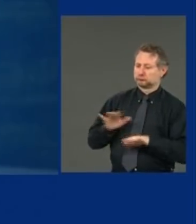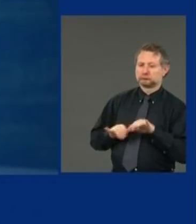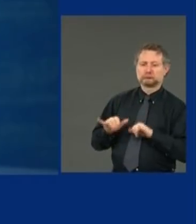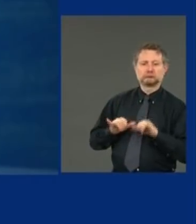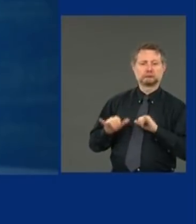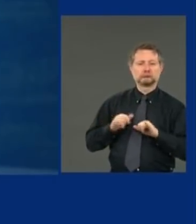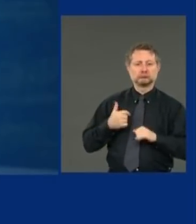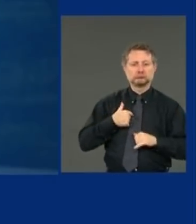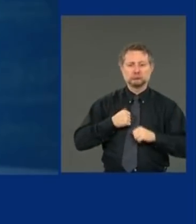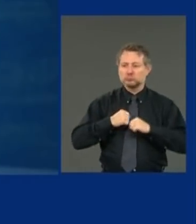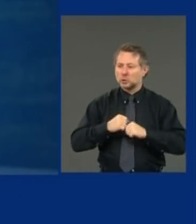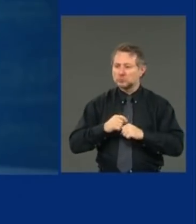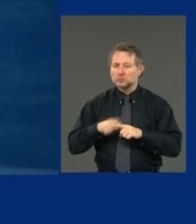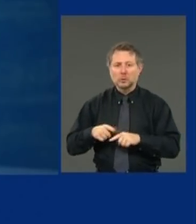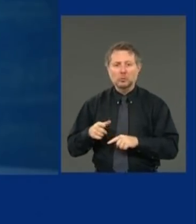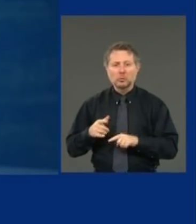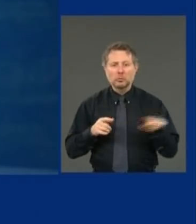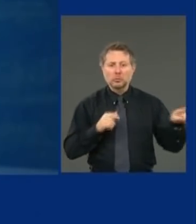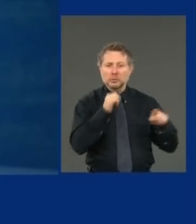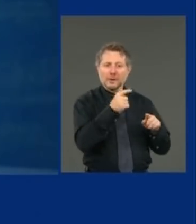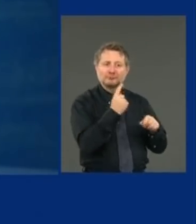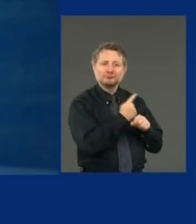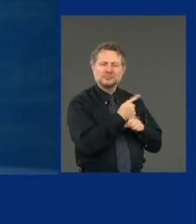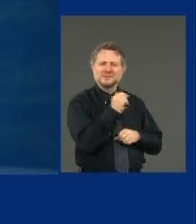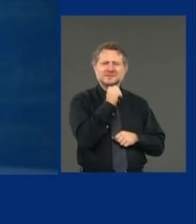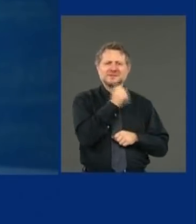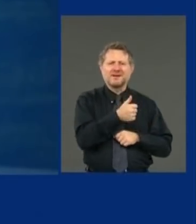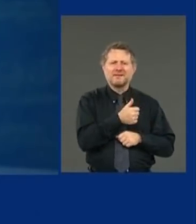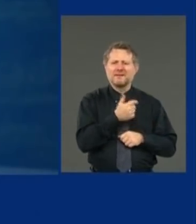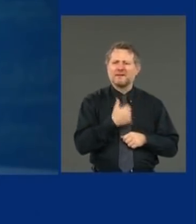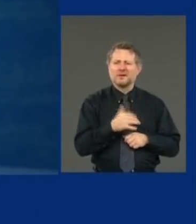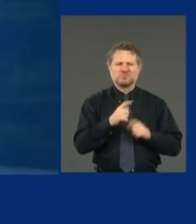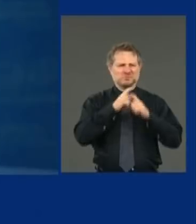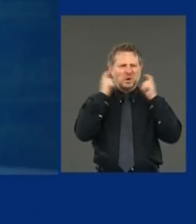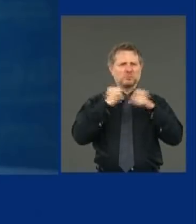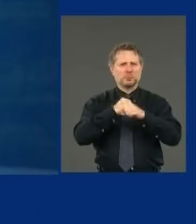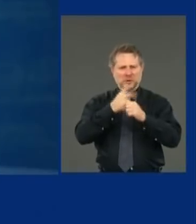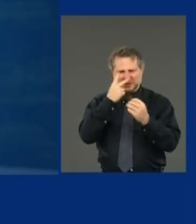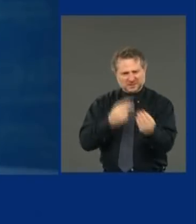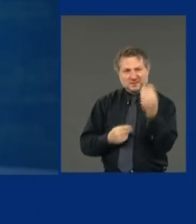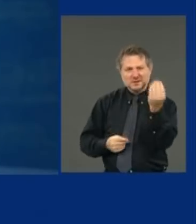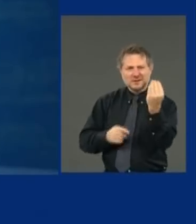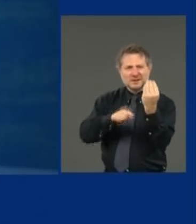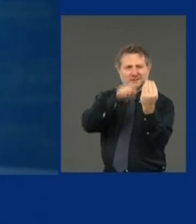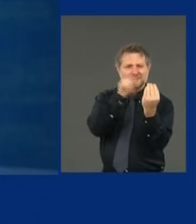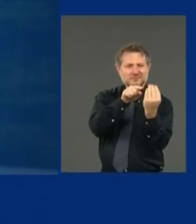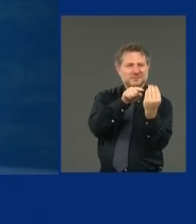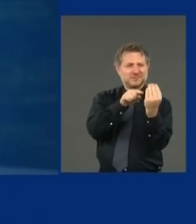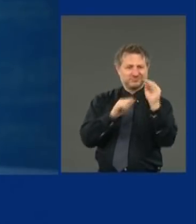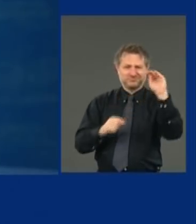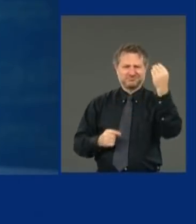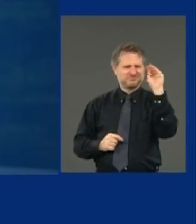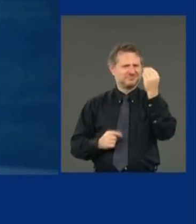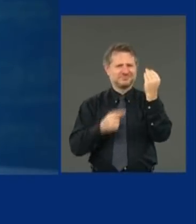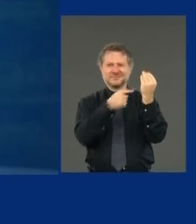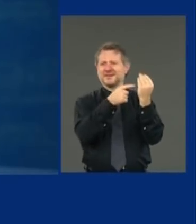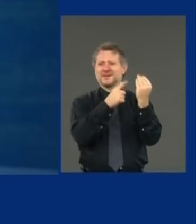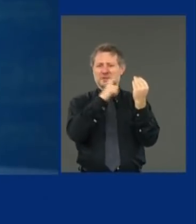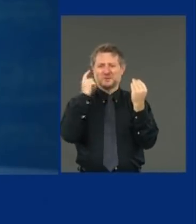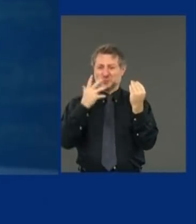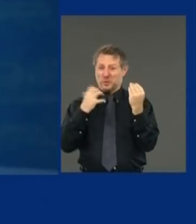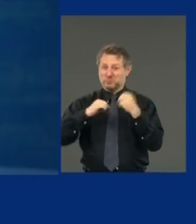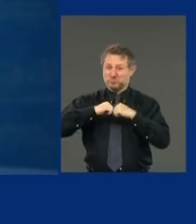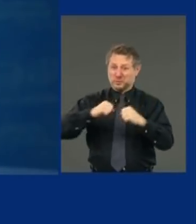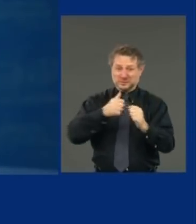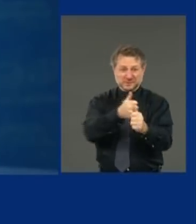family? Yes, you can. That's what the mask does. You want to be in control of yourself? You want to greatly